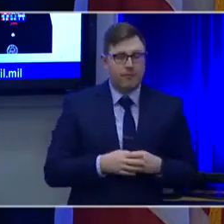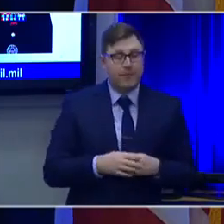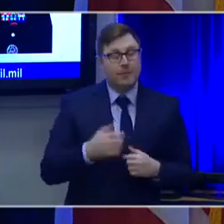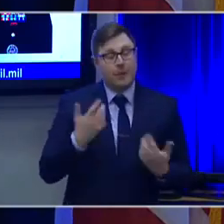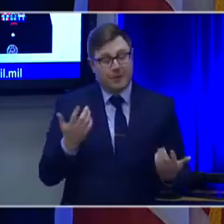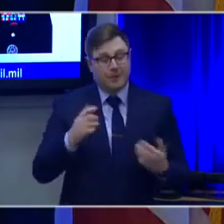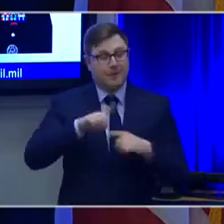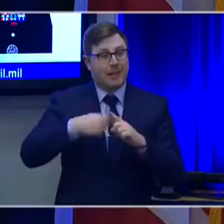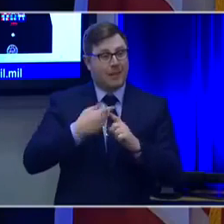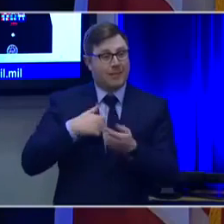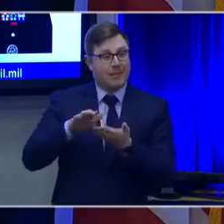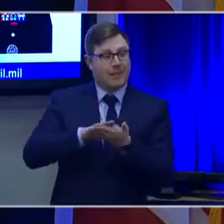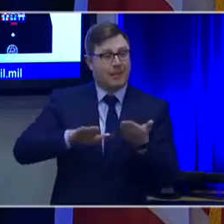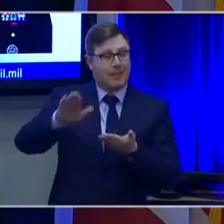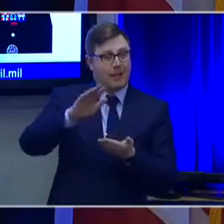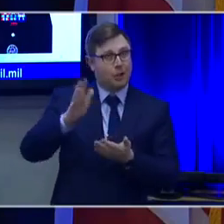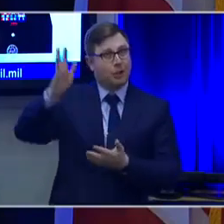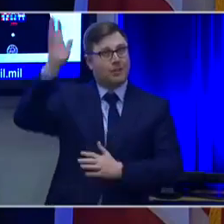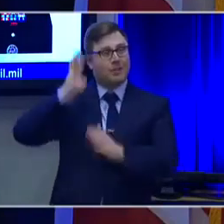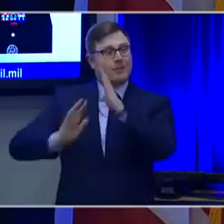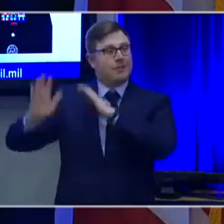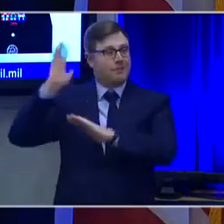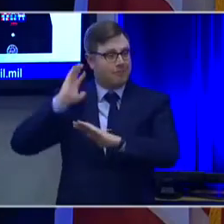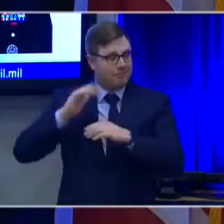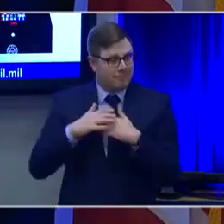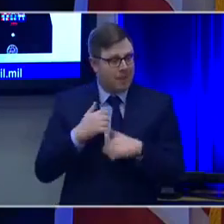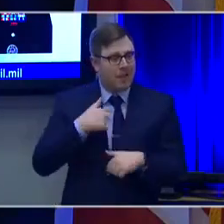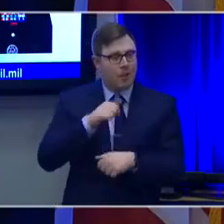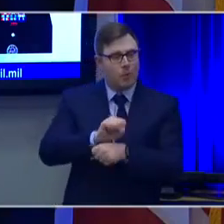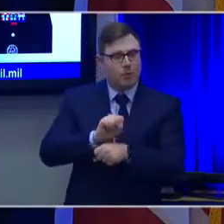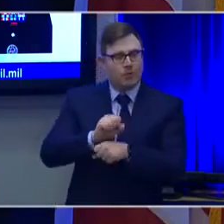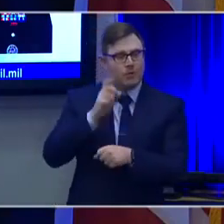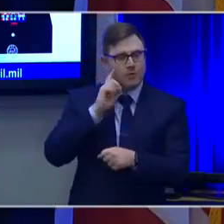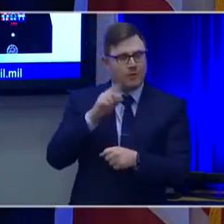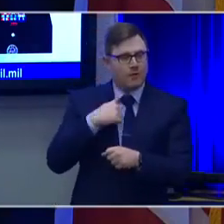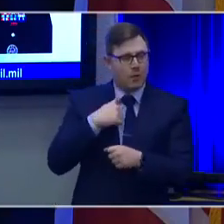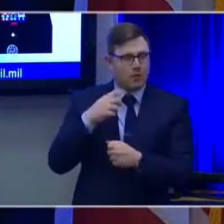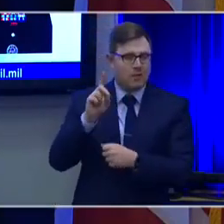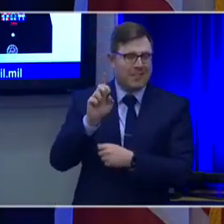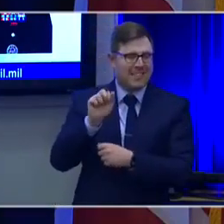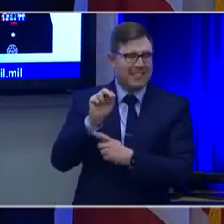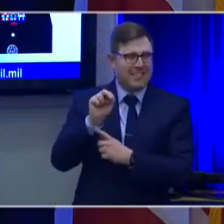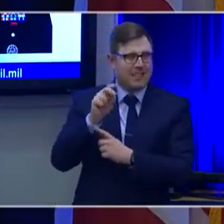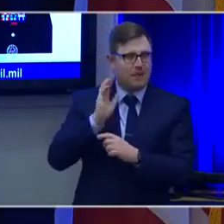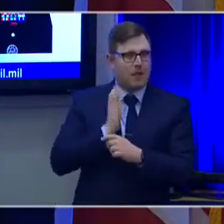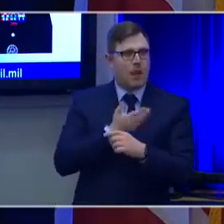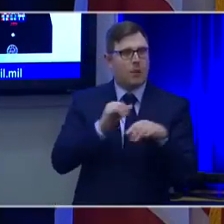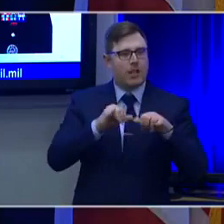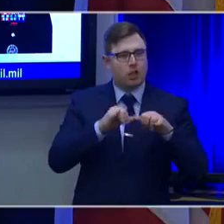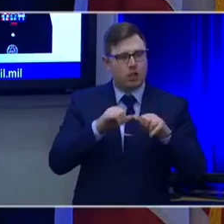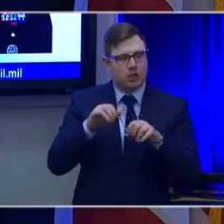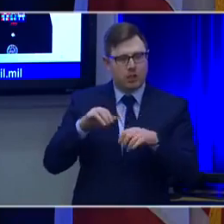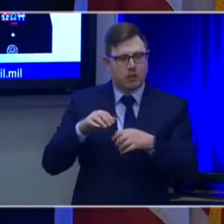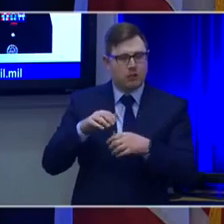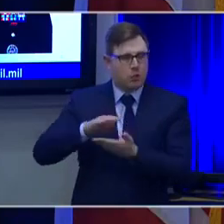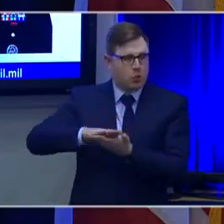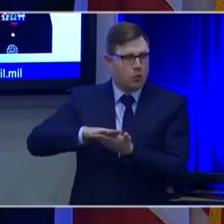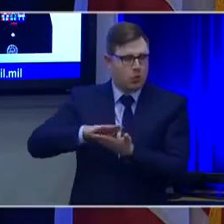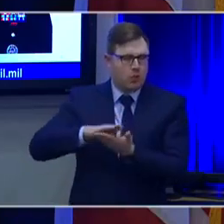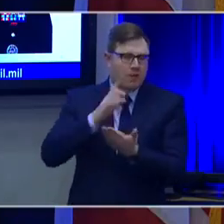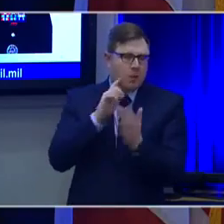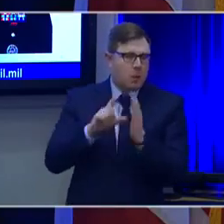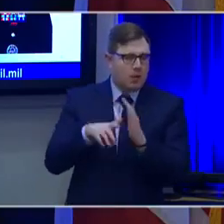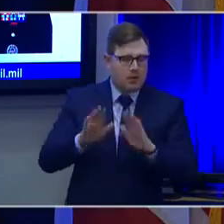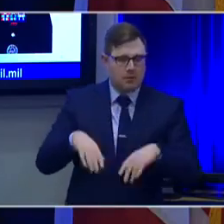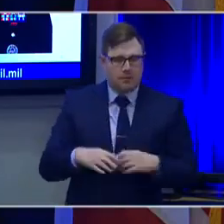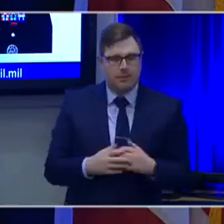roam the earth, right, I worked for the dean of our engineering school for a while. And as you can imagine, he was a little passionate about the role of